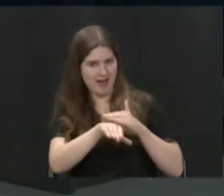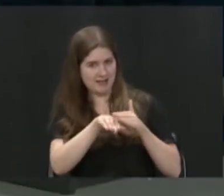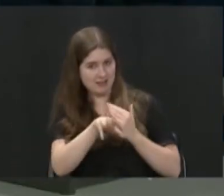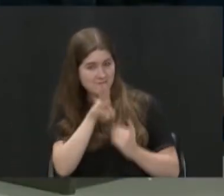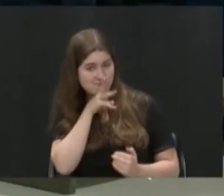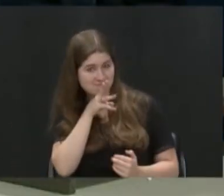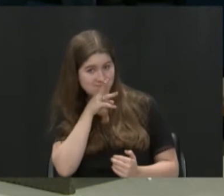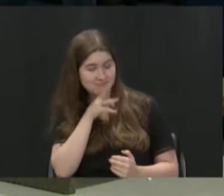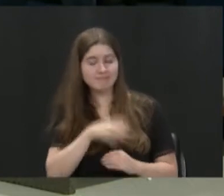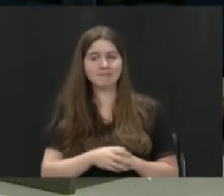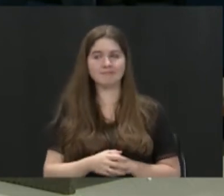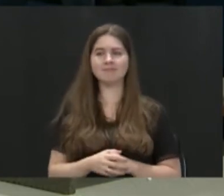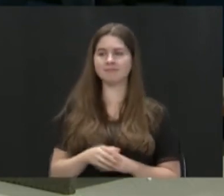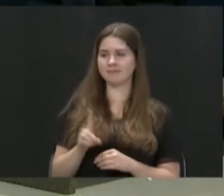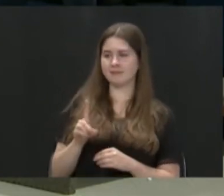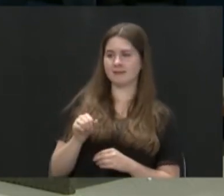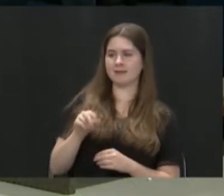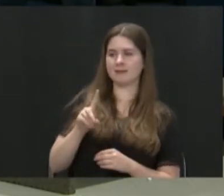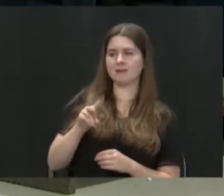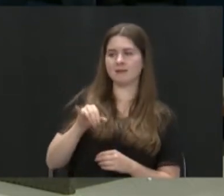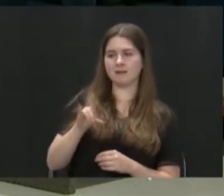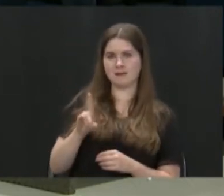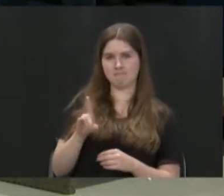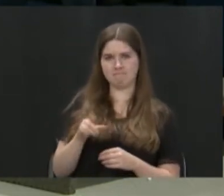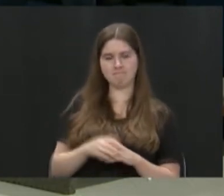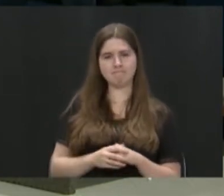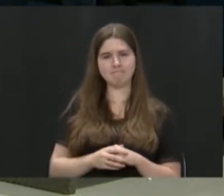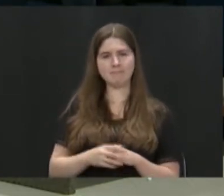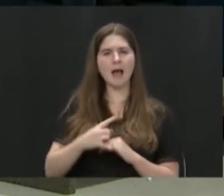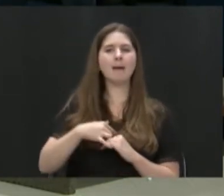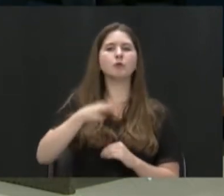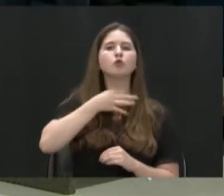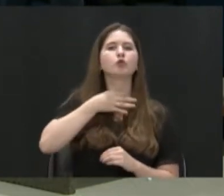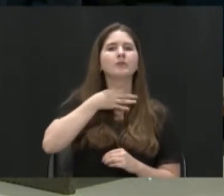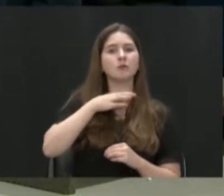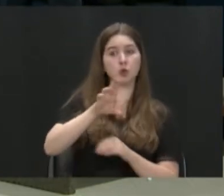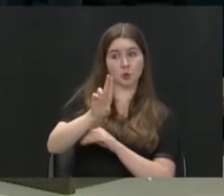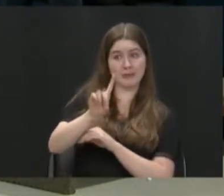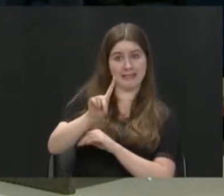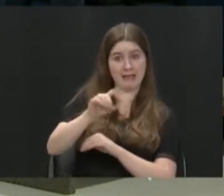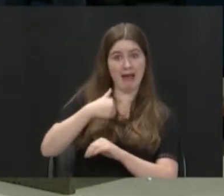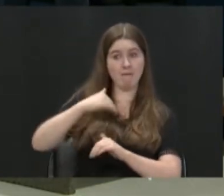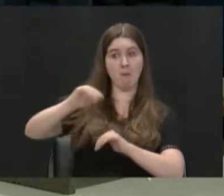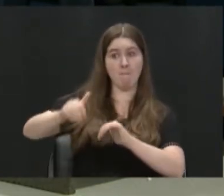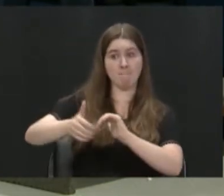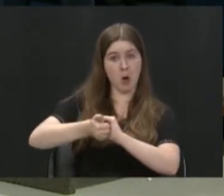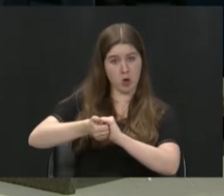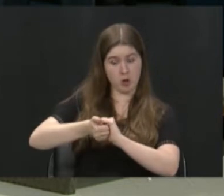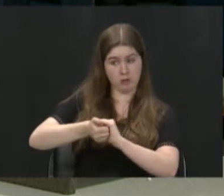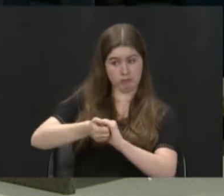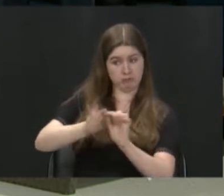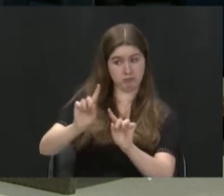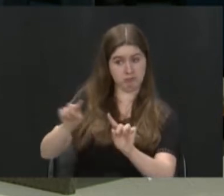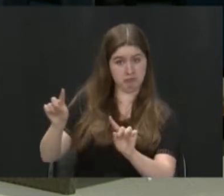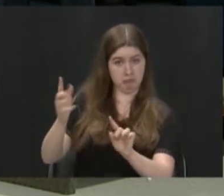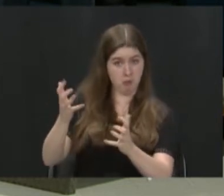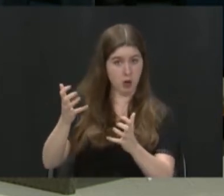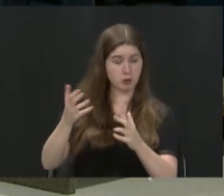water. So I'm curious if there are partners that UD is working with that you want to name that